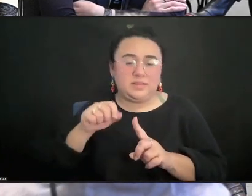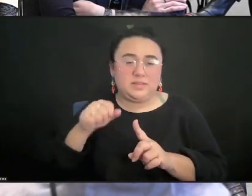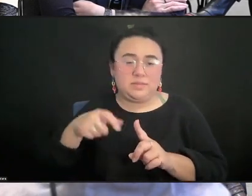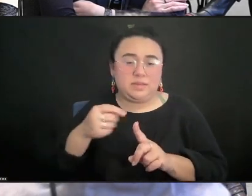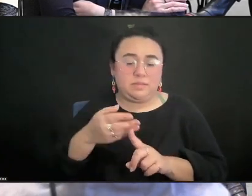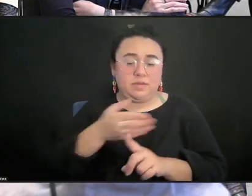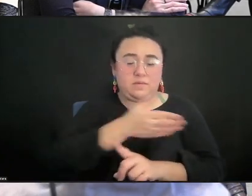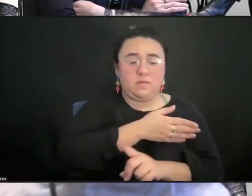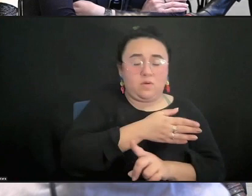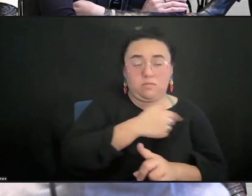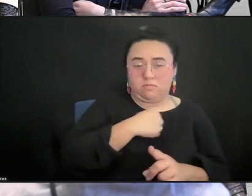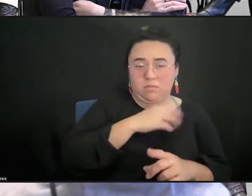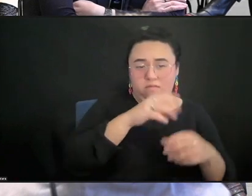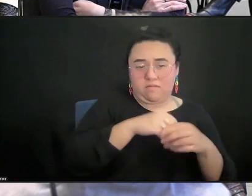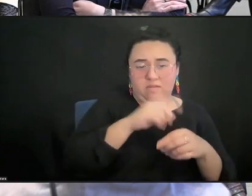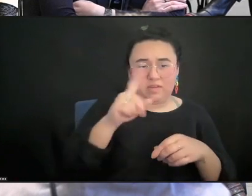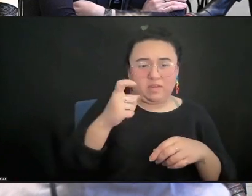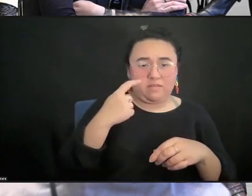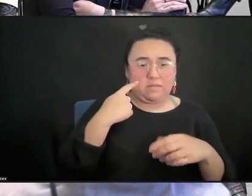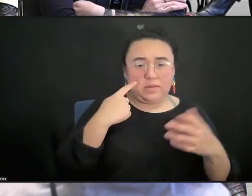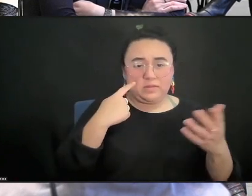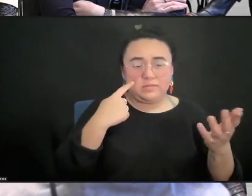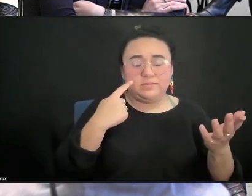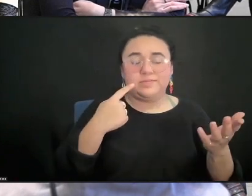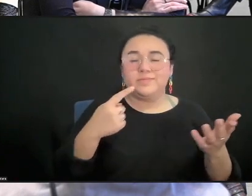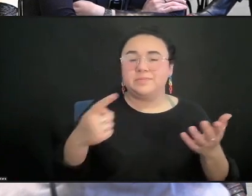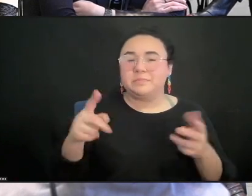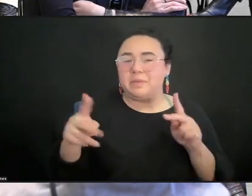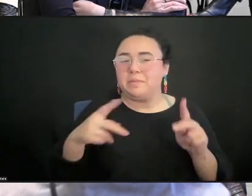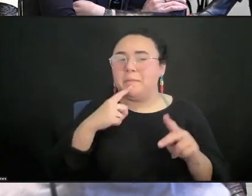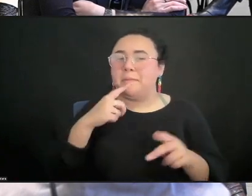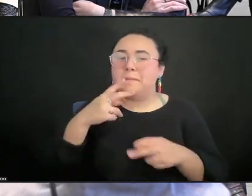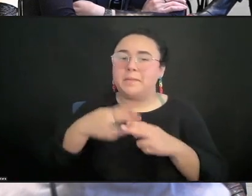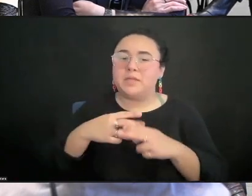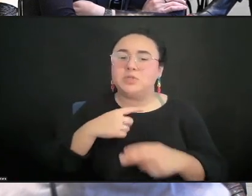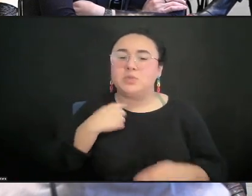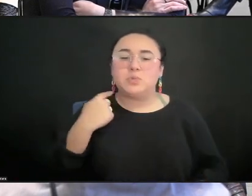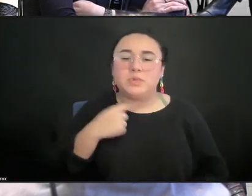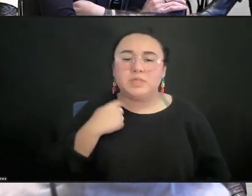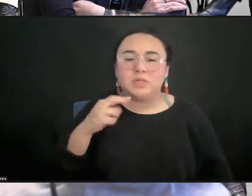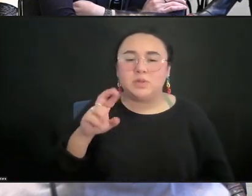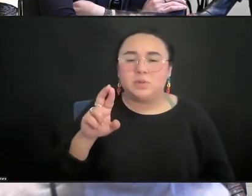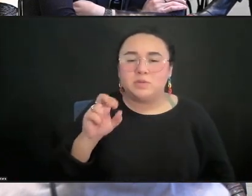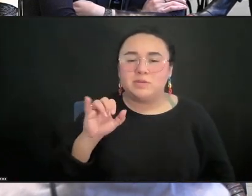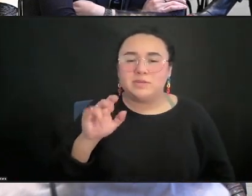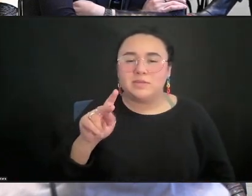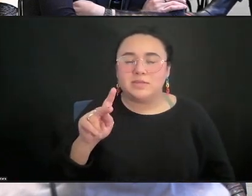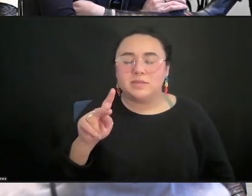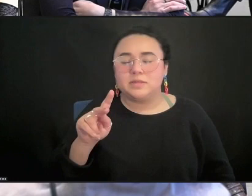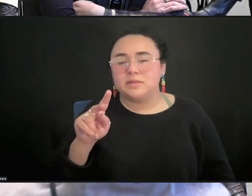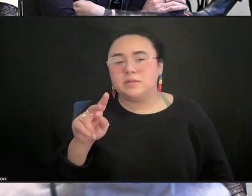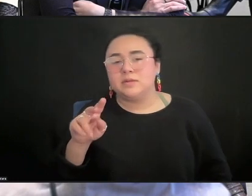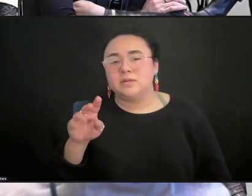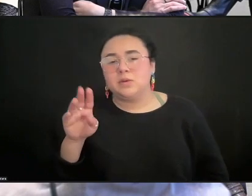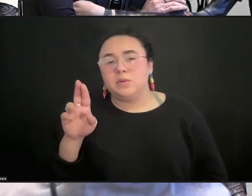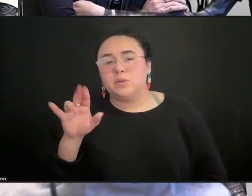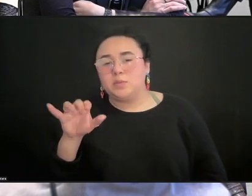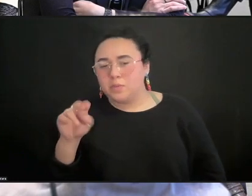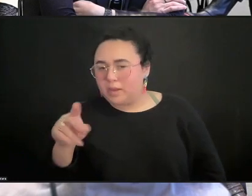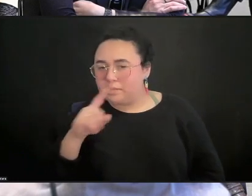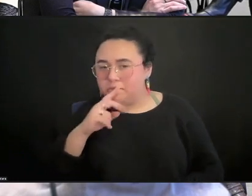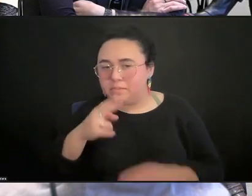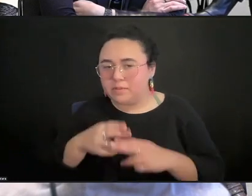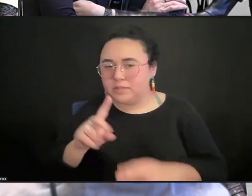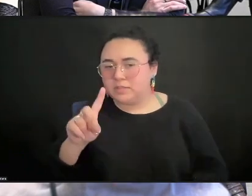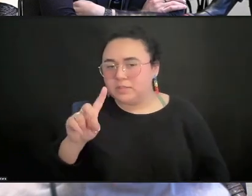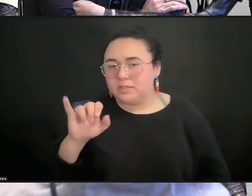on the conversation about risk and a couple of things we've talked about. Ronnie, when you talked about diplomacy, I was a deputy director of a